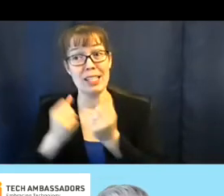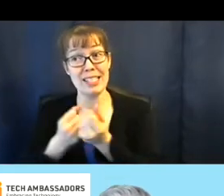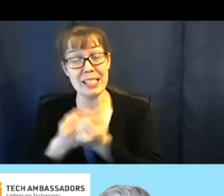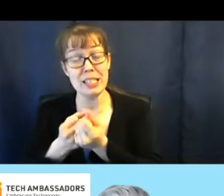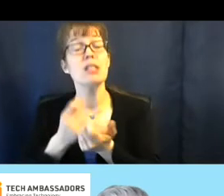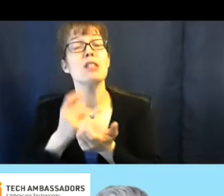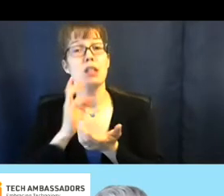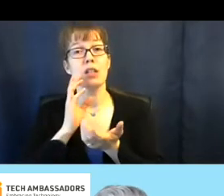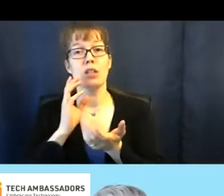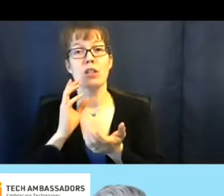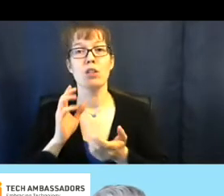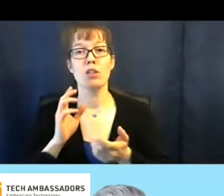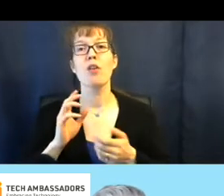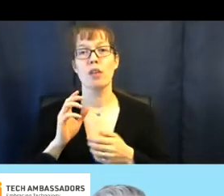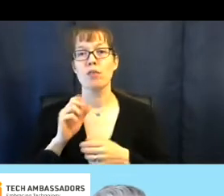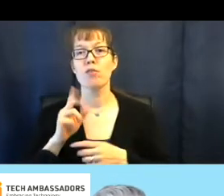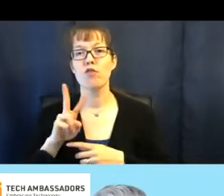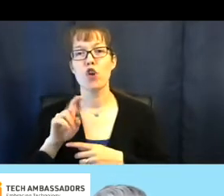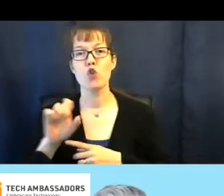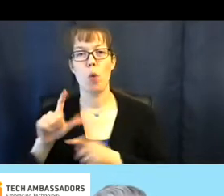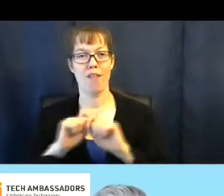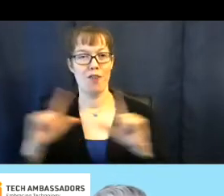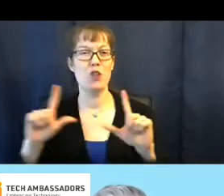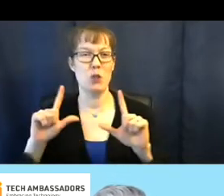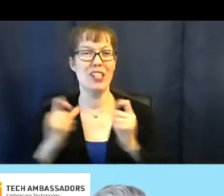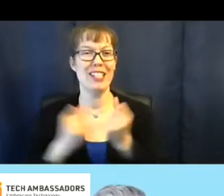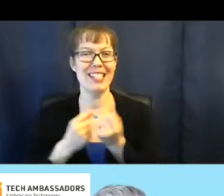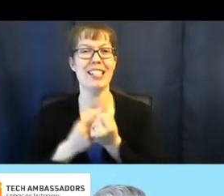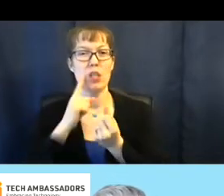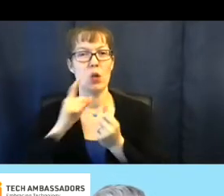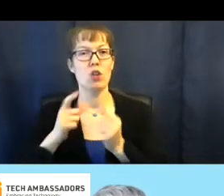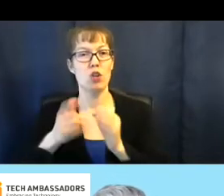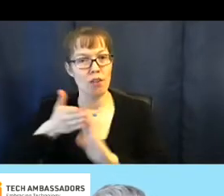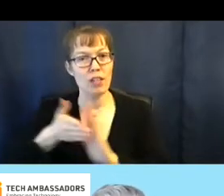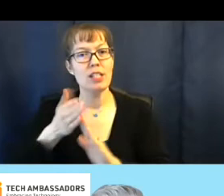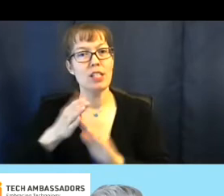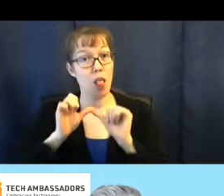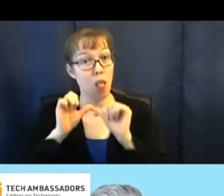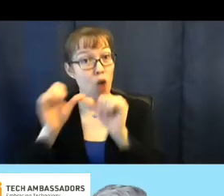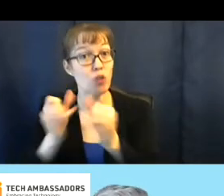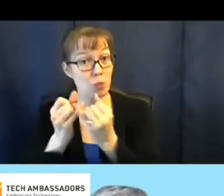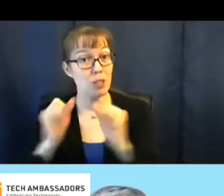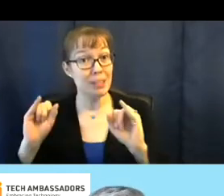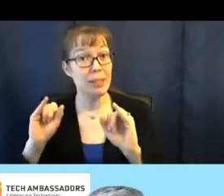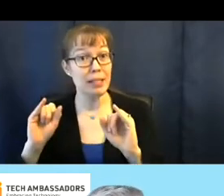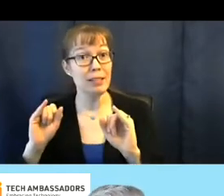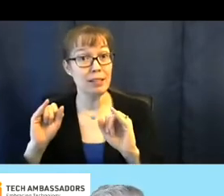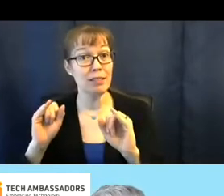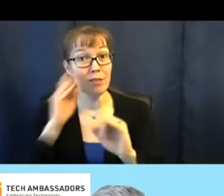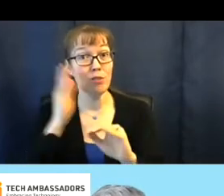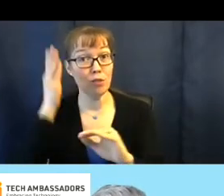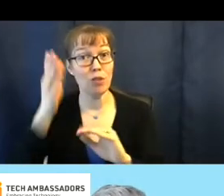big part of facilitating long-term independence in the system as we figure out creative